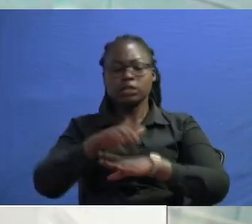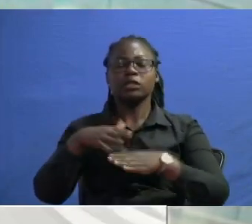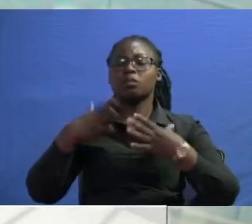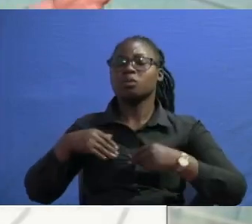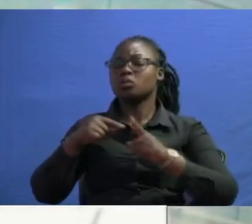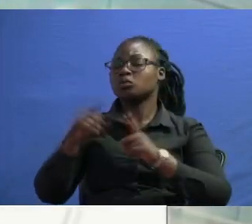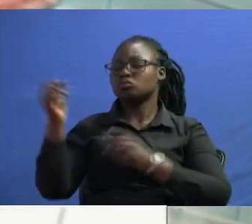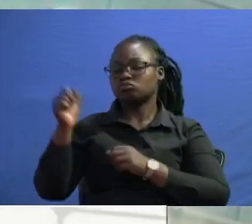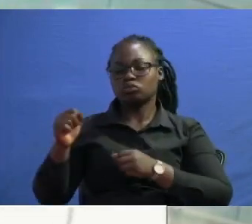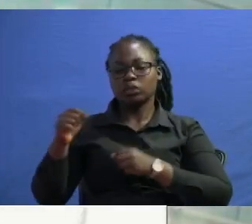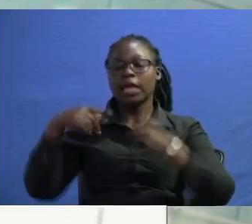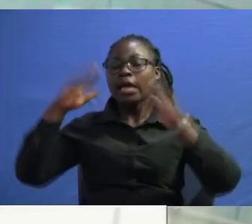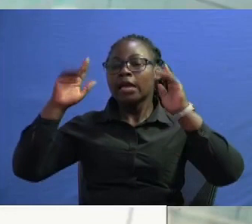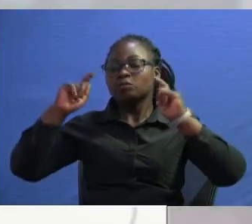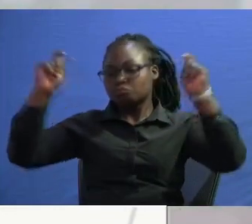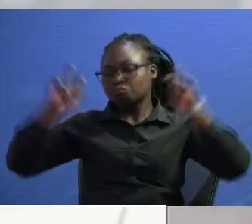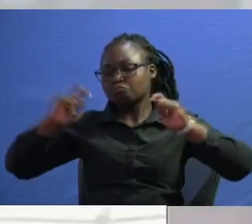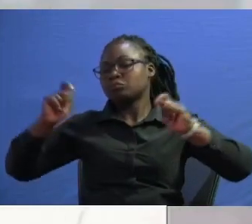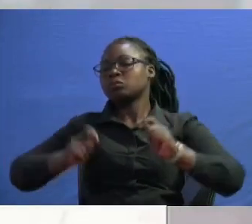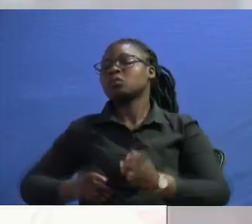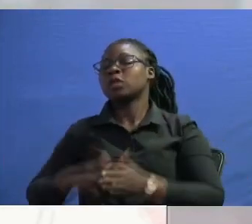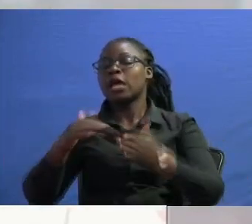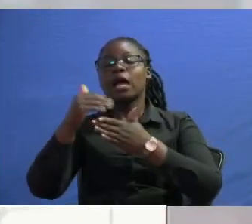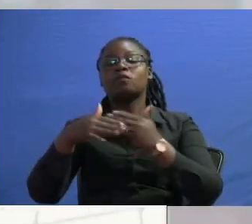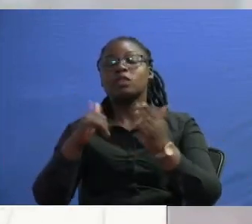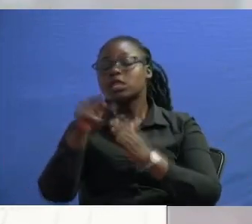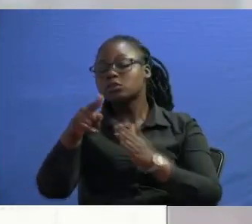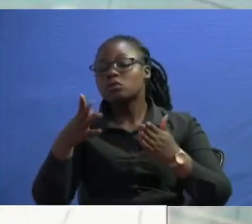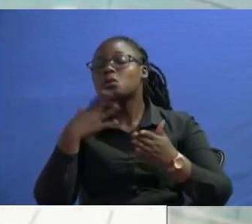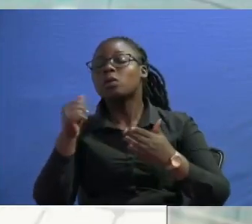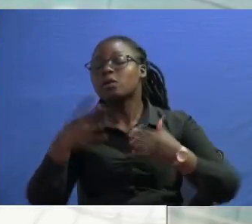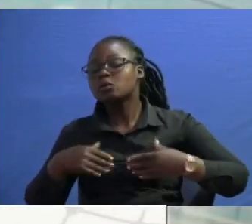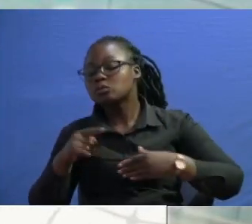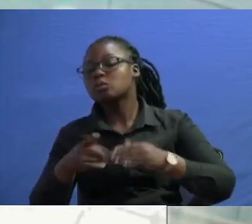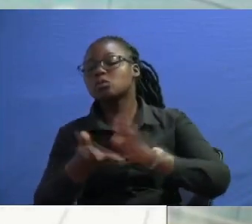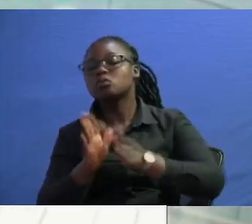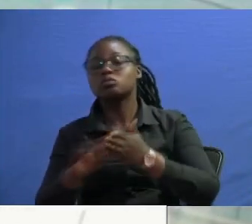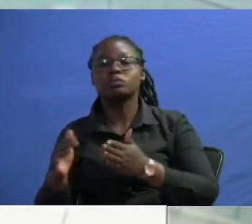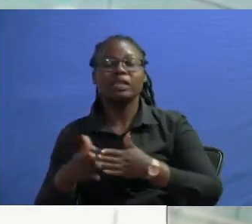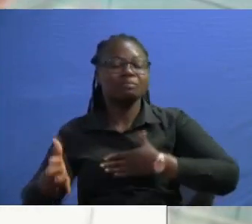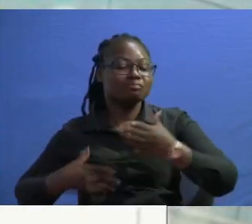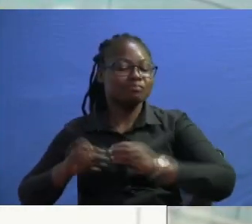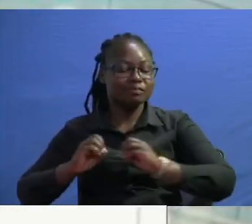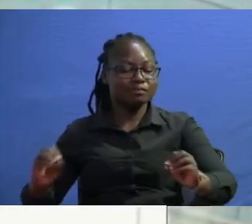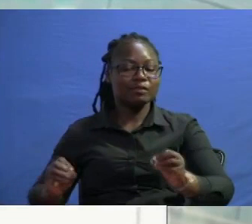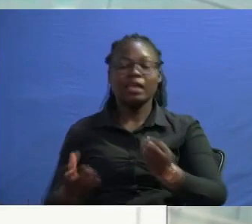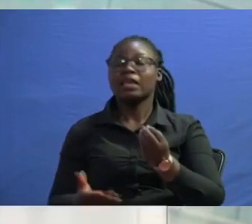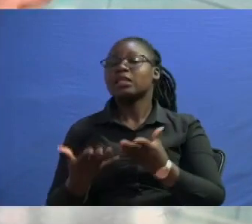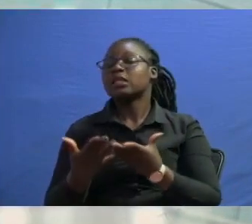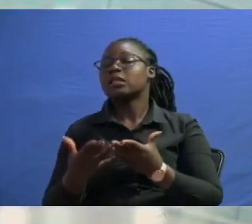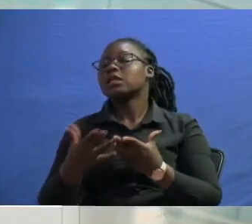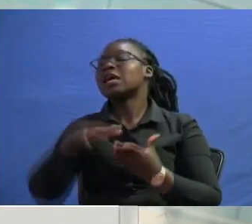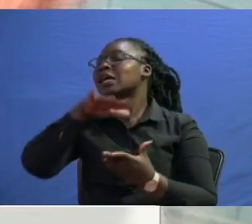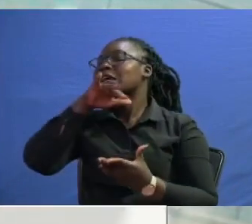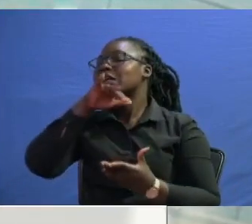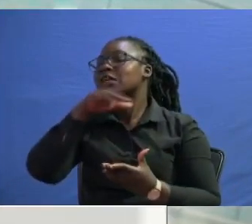to the streets so that people can be happy after after all they may not want those people to be happy if you improve their cost of living like kebra is used